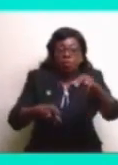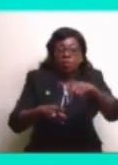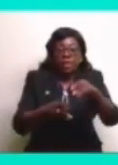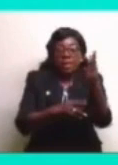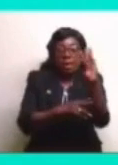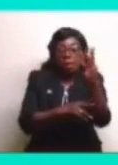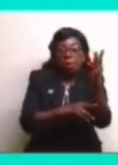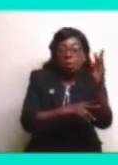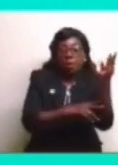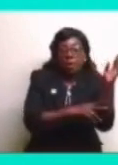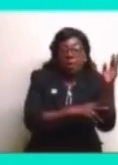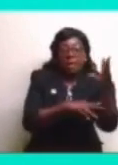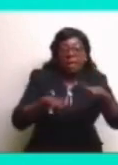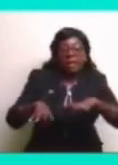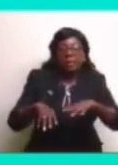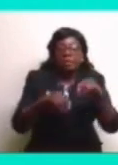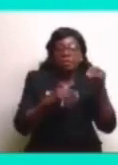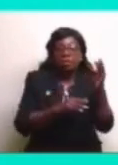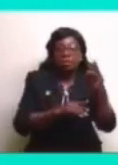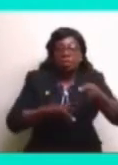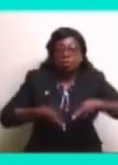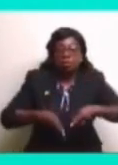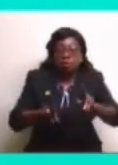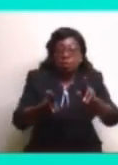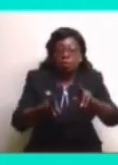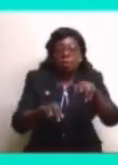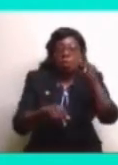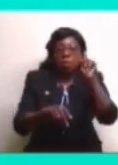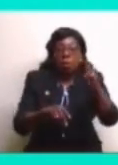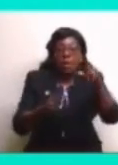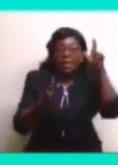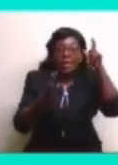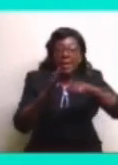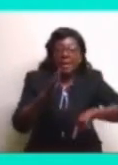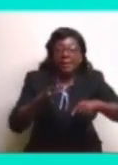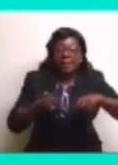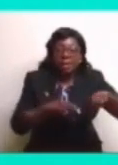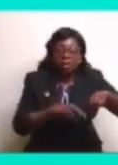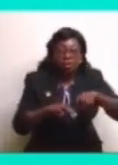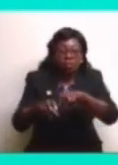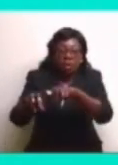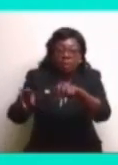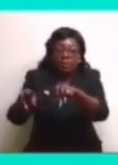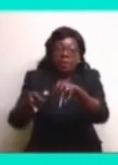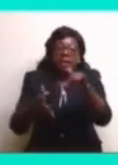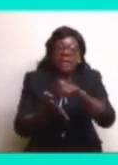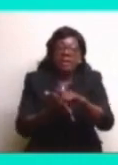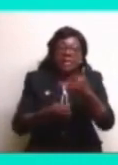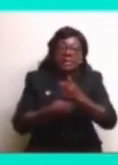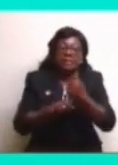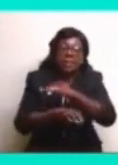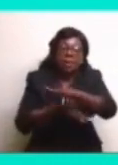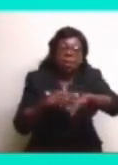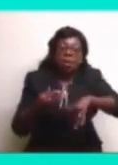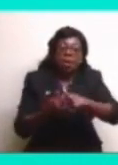And I took the road, the one less traveled. And that has made all the difference.